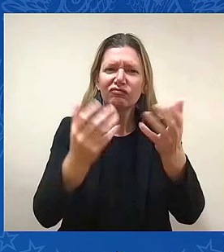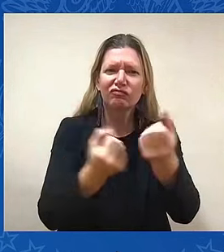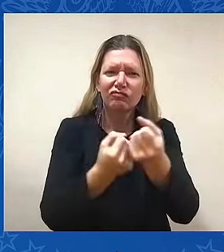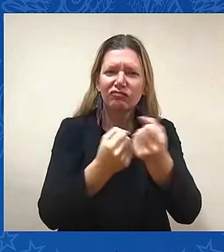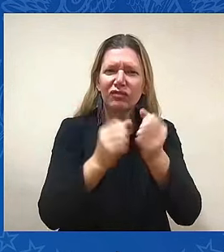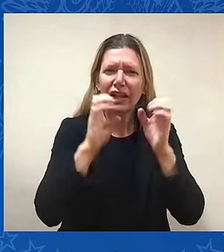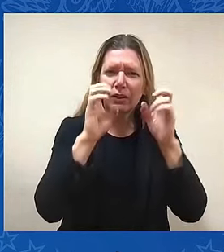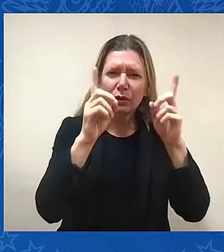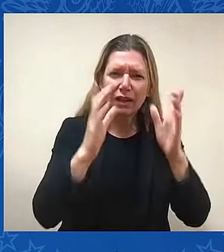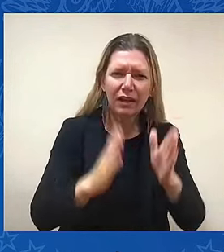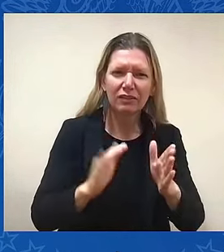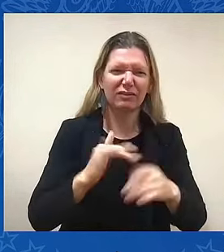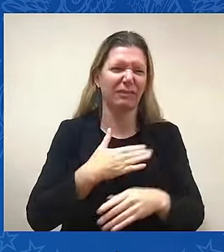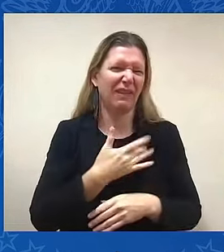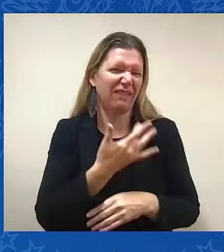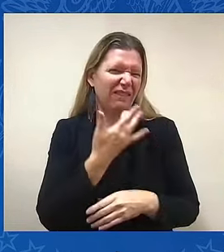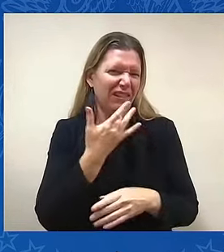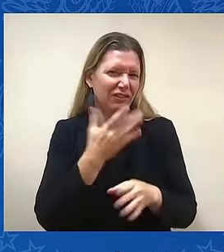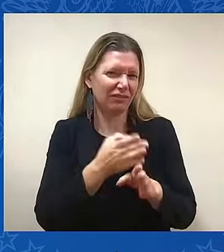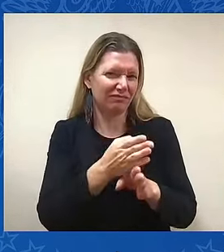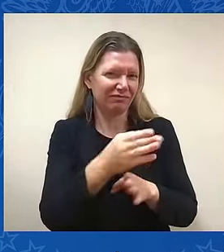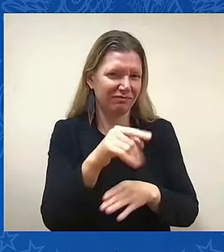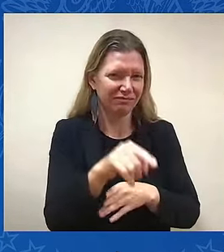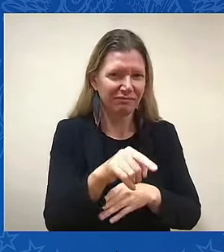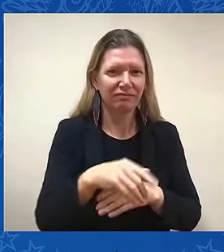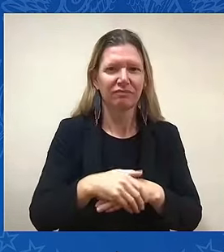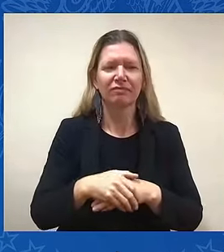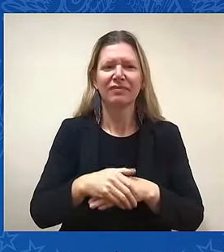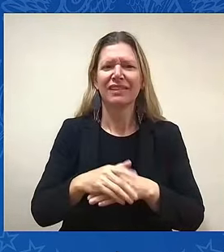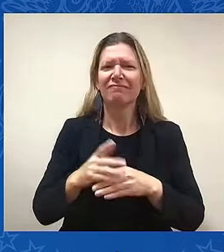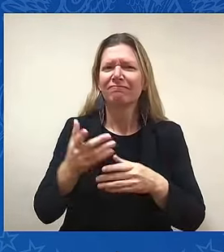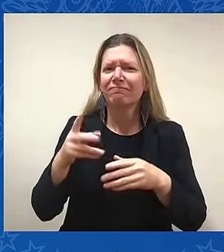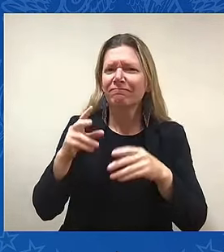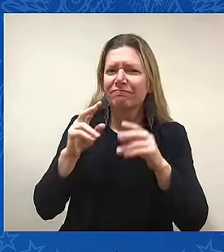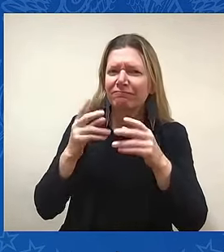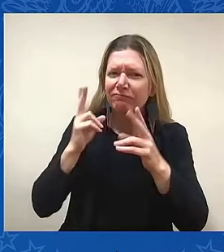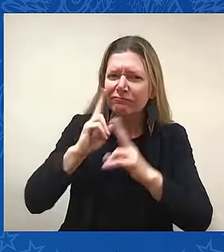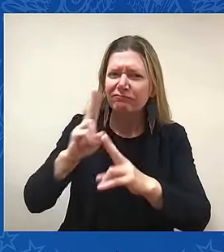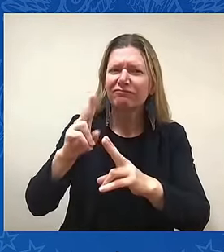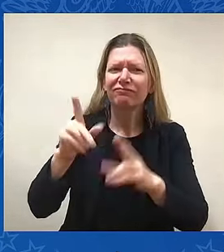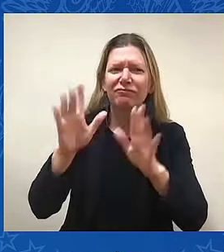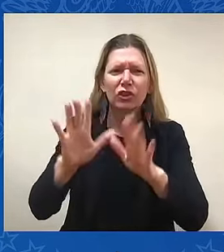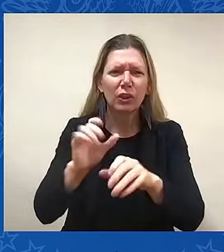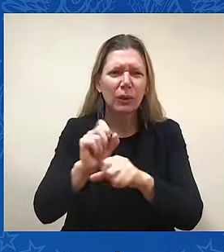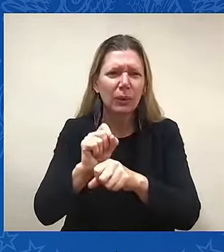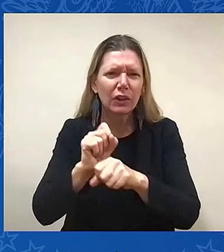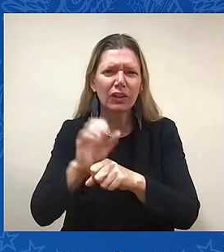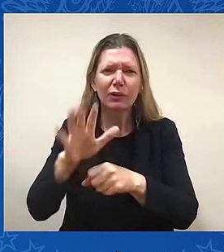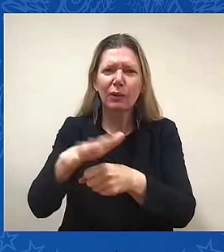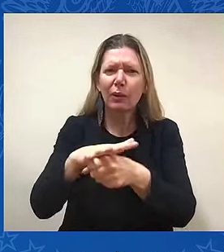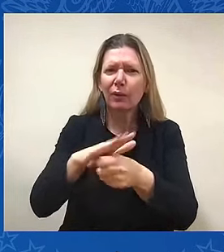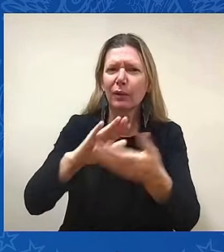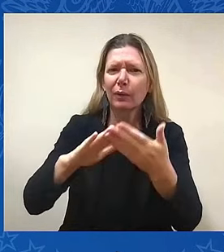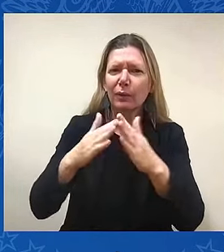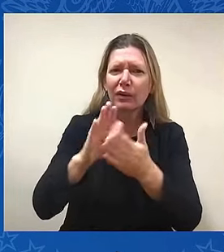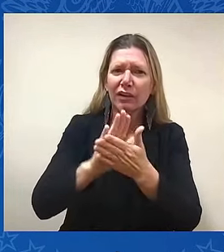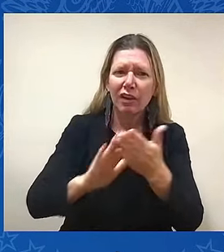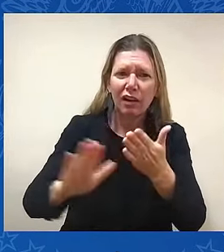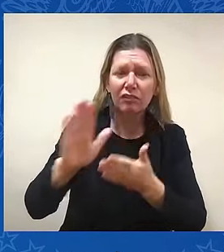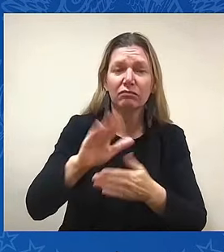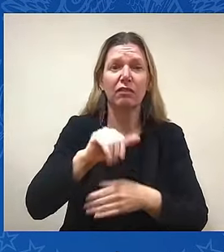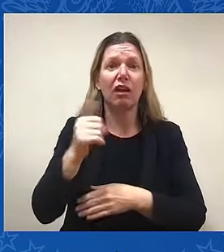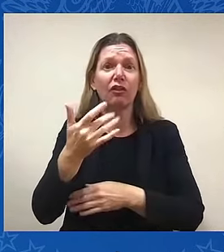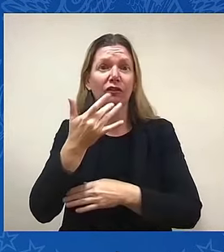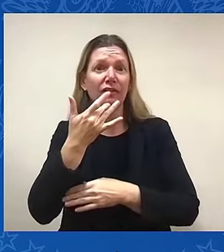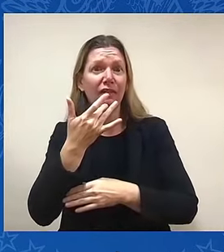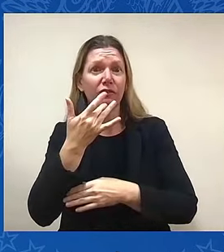your local community colleges, another favorite. Fighting to end cancer as we know it. Supporting military families.